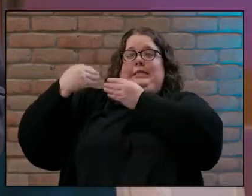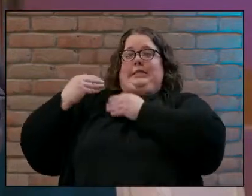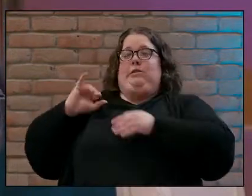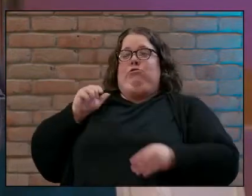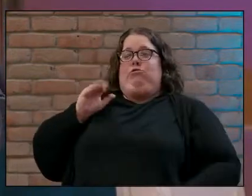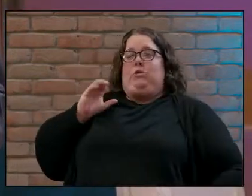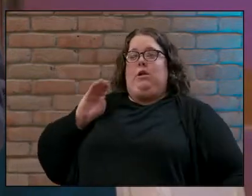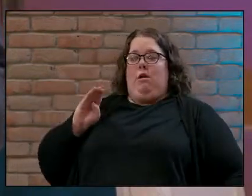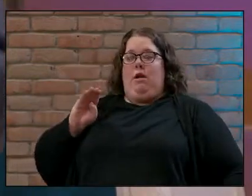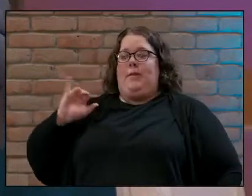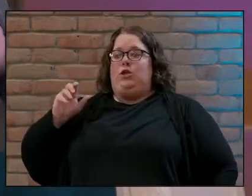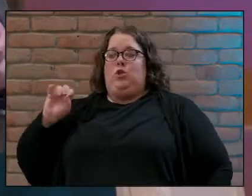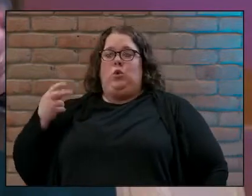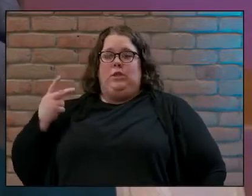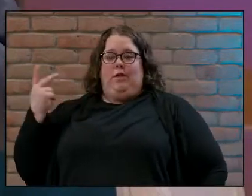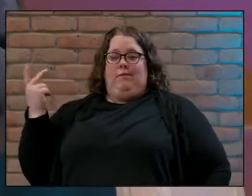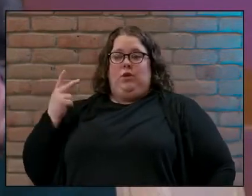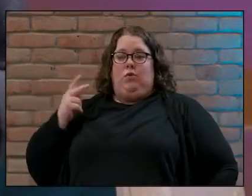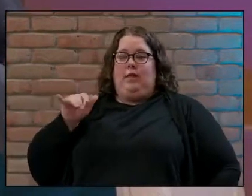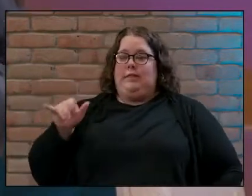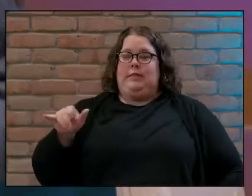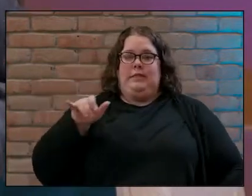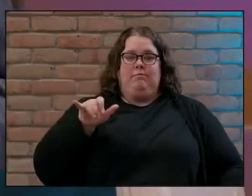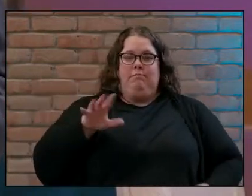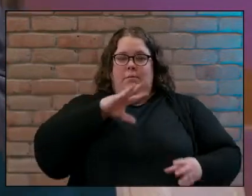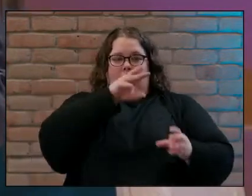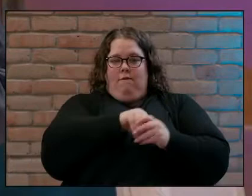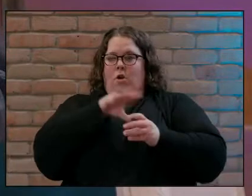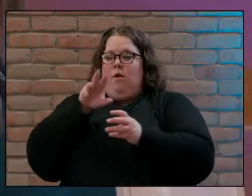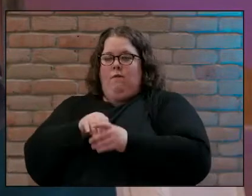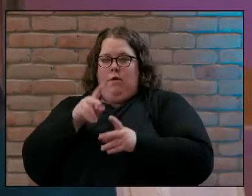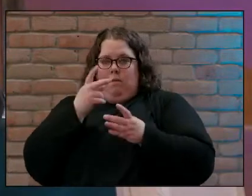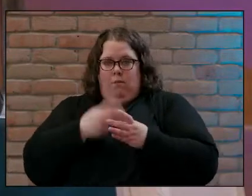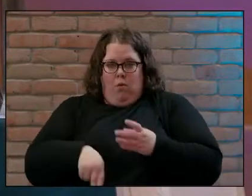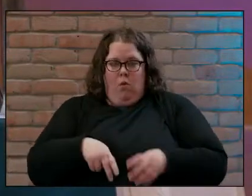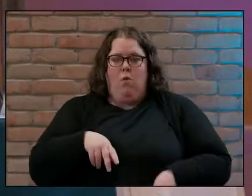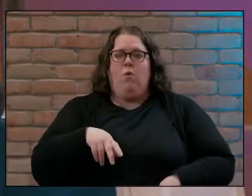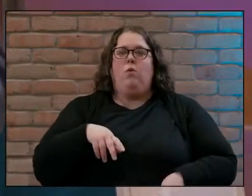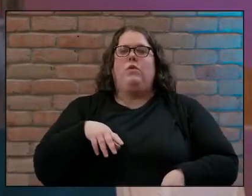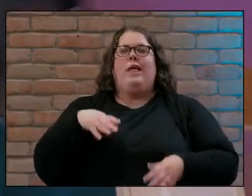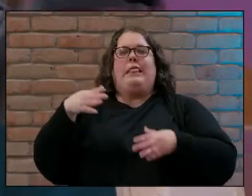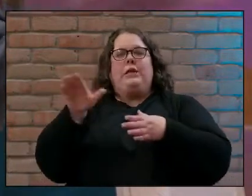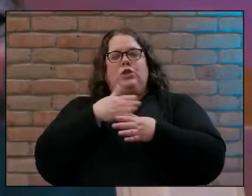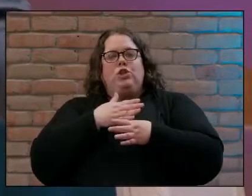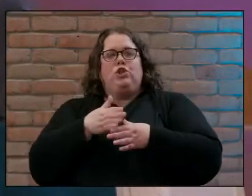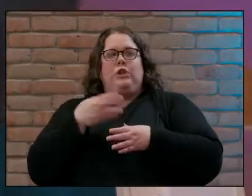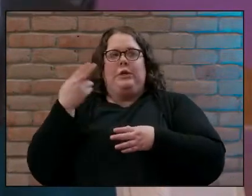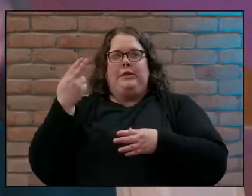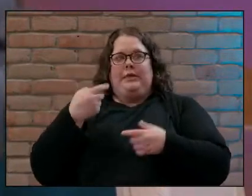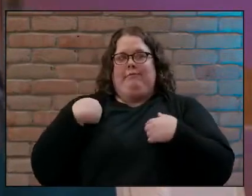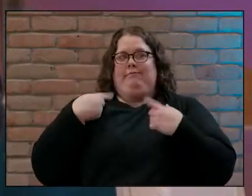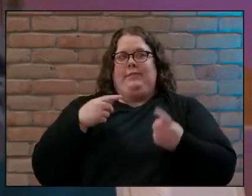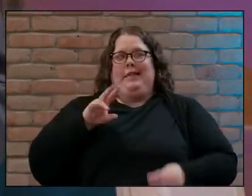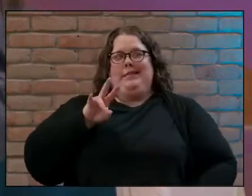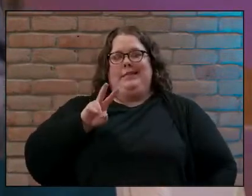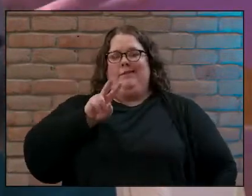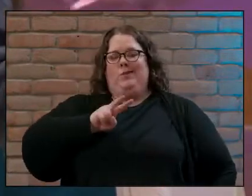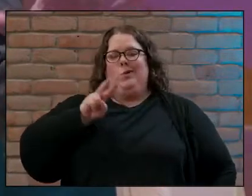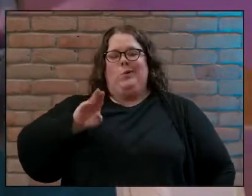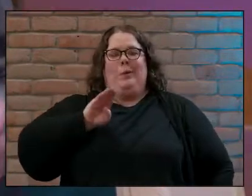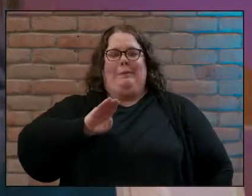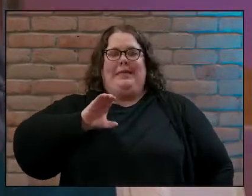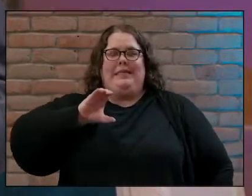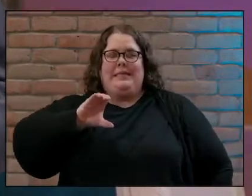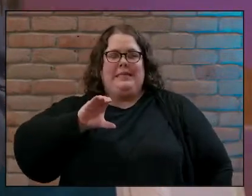son Joseph and they had a shared history until about 722 BC when the northern kingdom was taken over